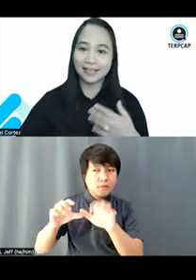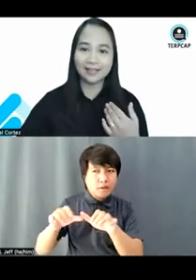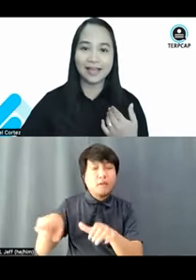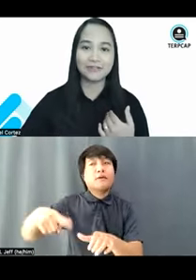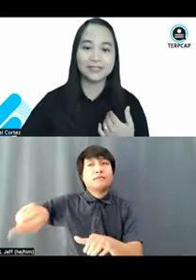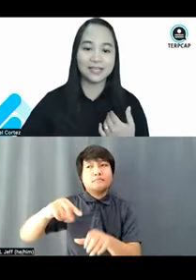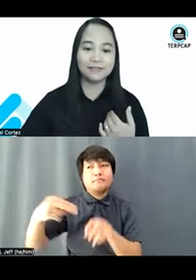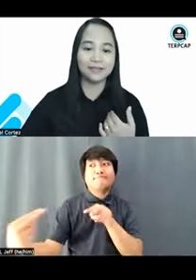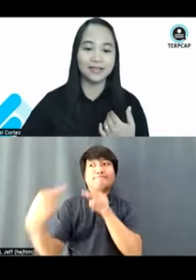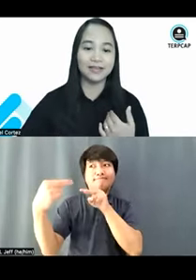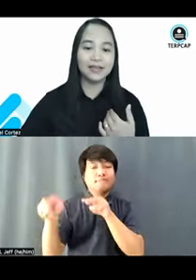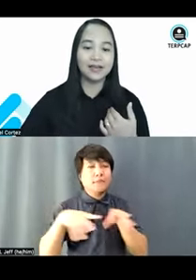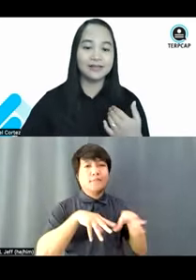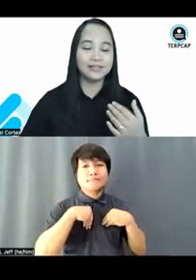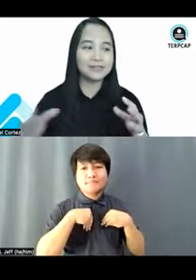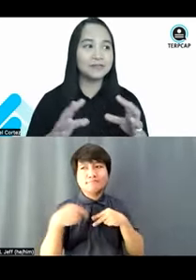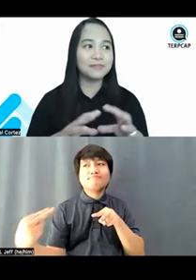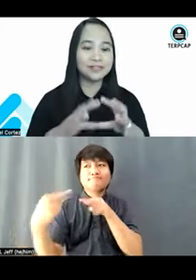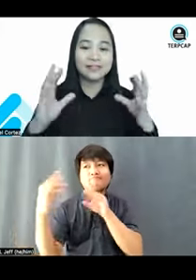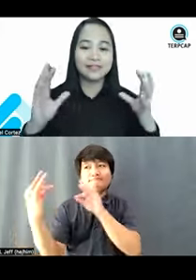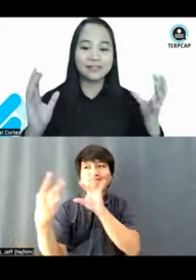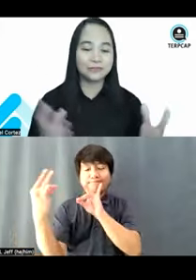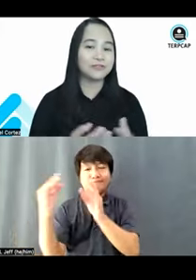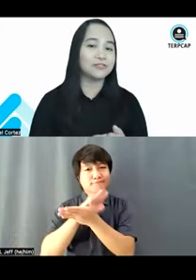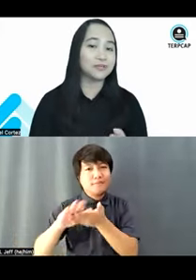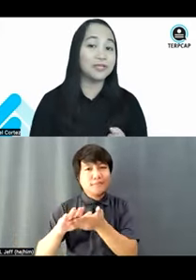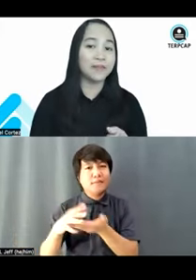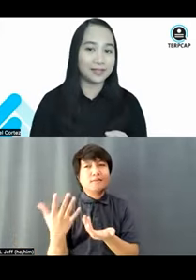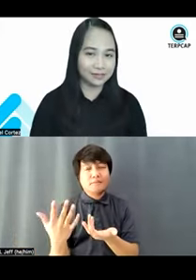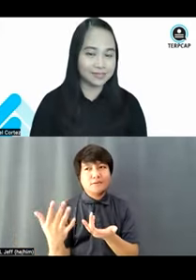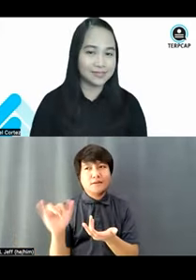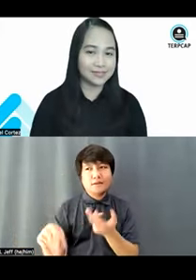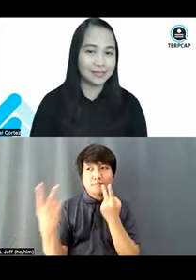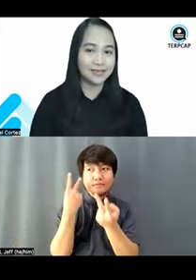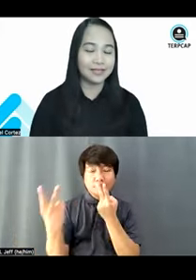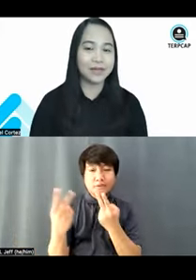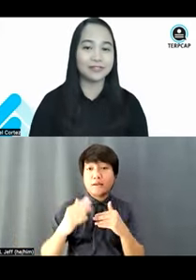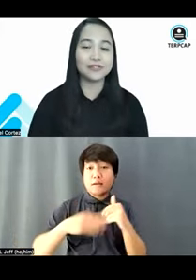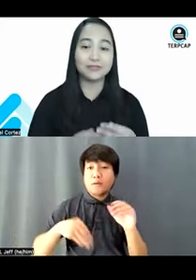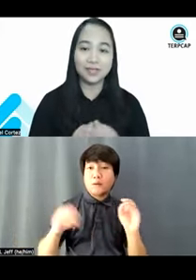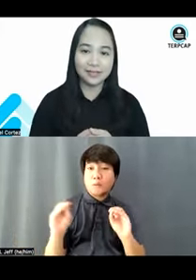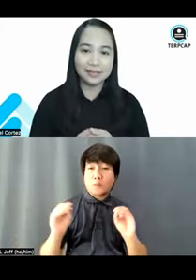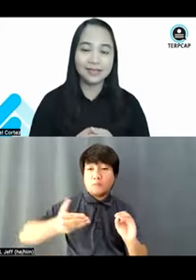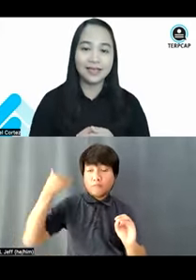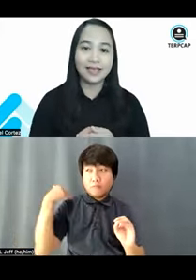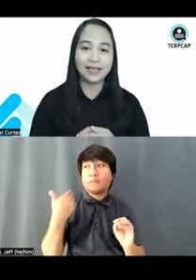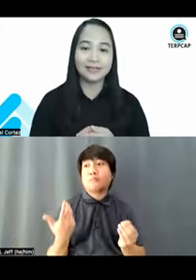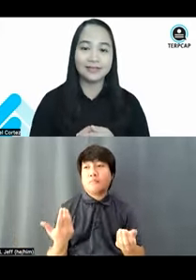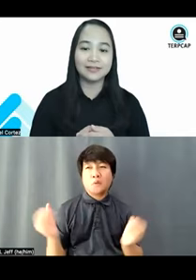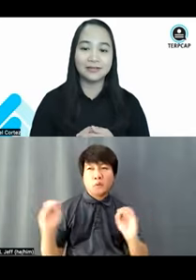It actually saved me. Disability inclusion truly matters. It matters to me.